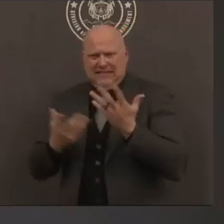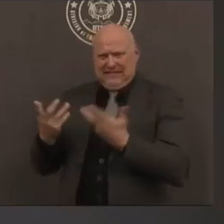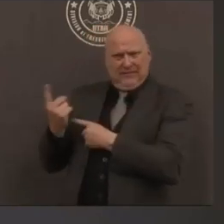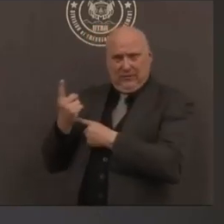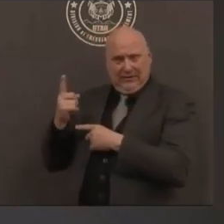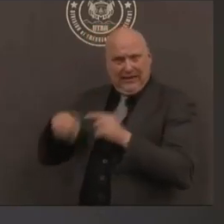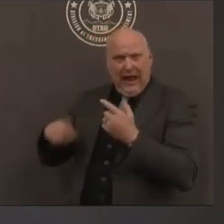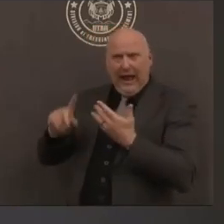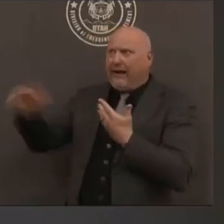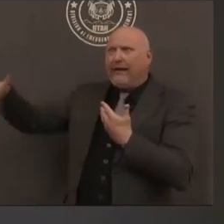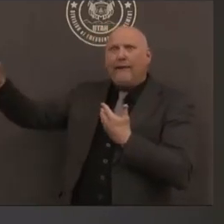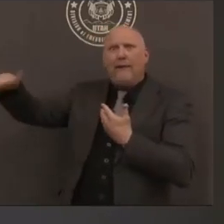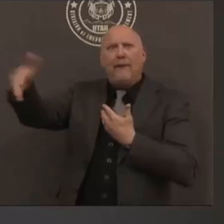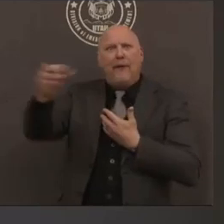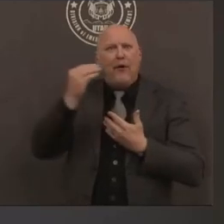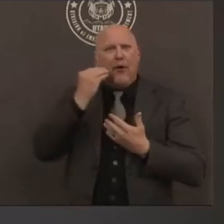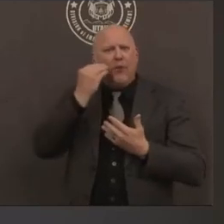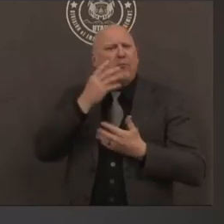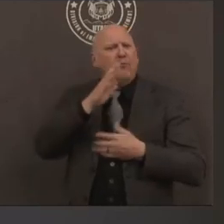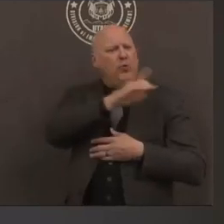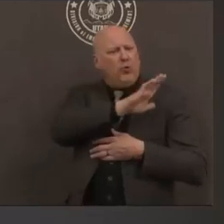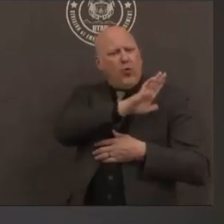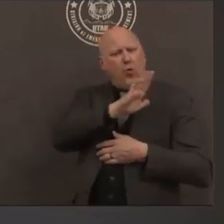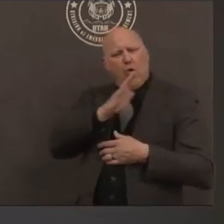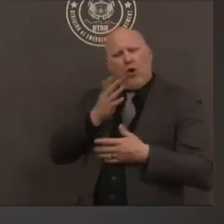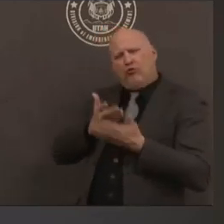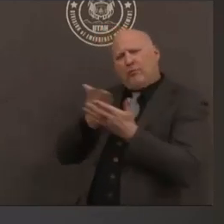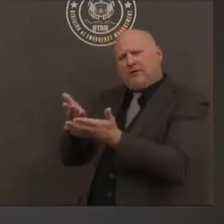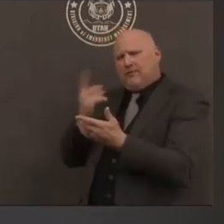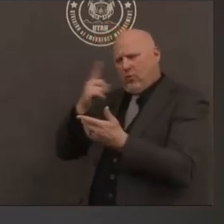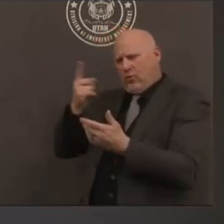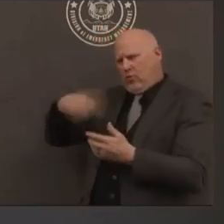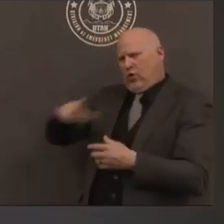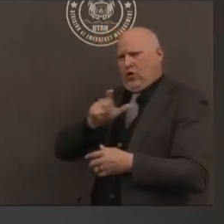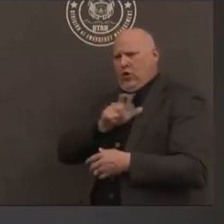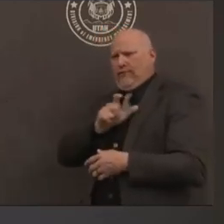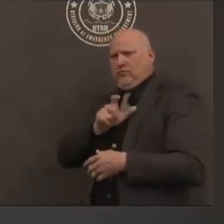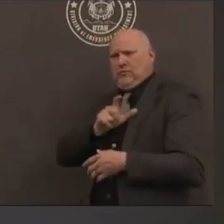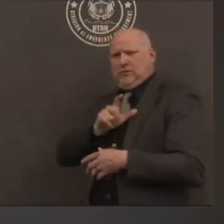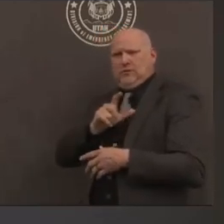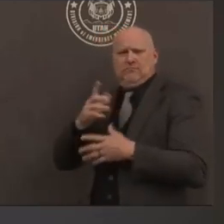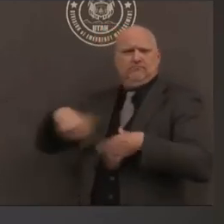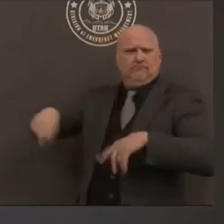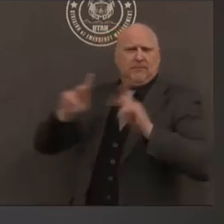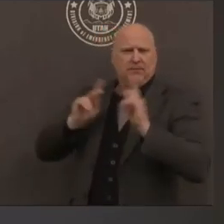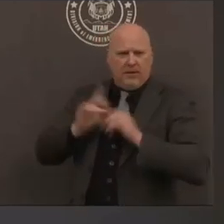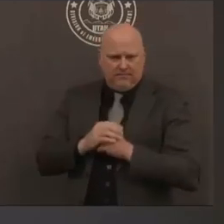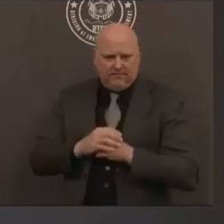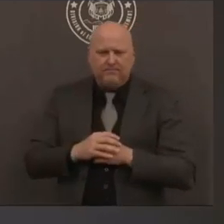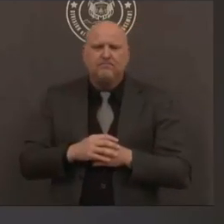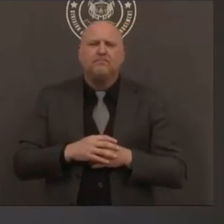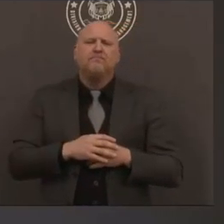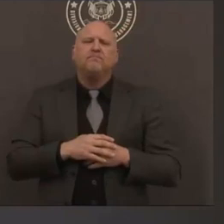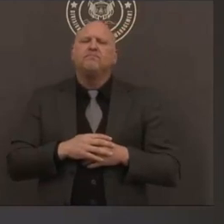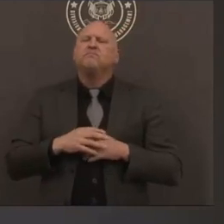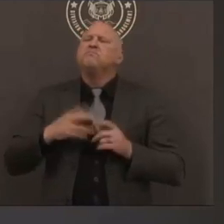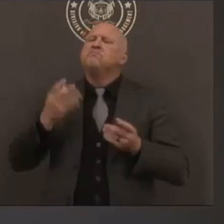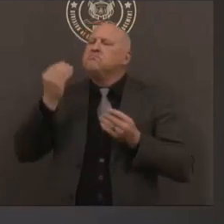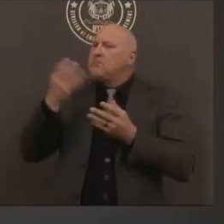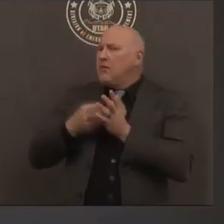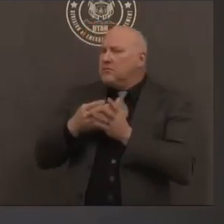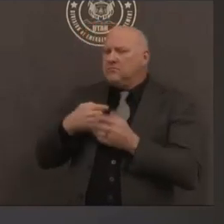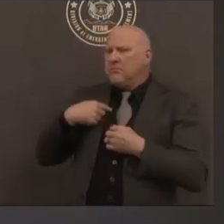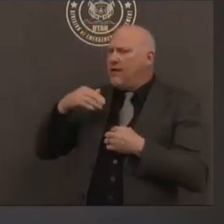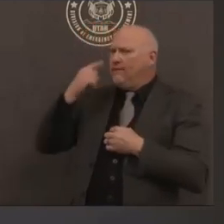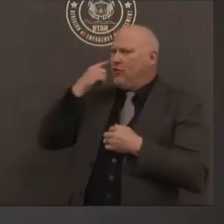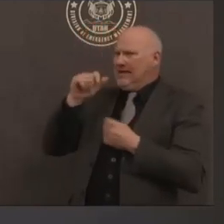positive or negative result for covet 19. sure so i don't know about those situations specifically but in general um we have